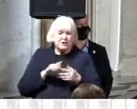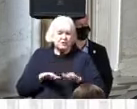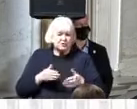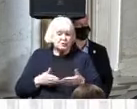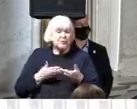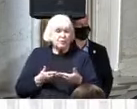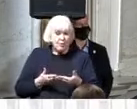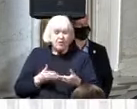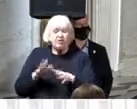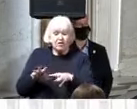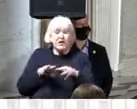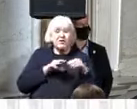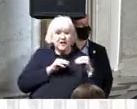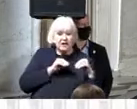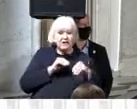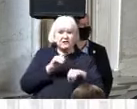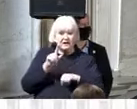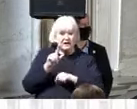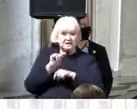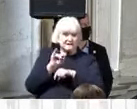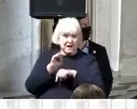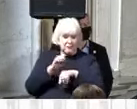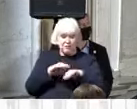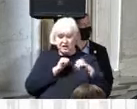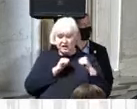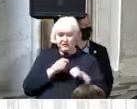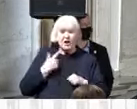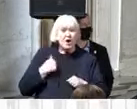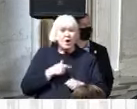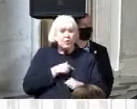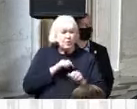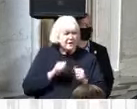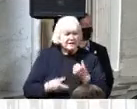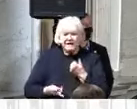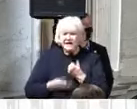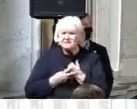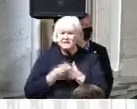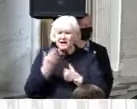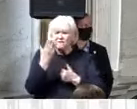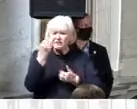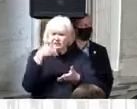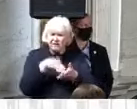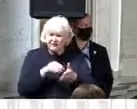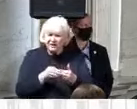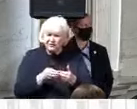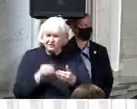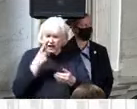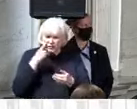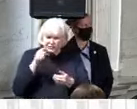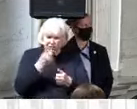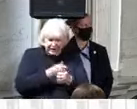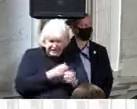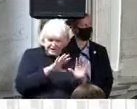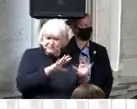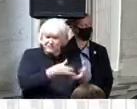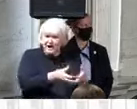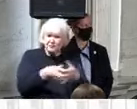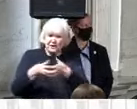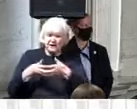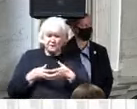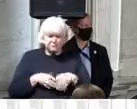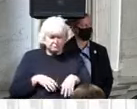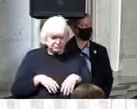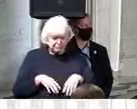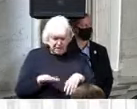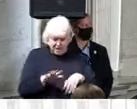average family nearly fifteen thousand dollars a year in child care costs about one thousand two